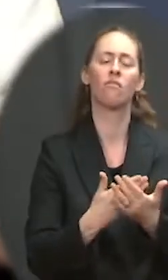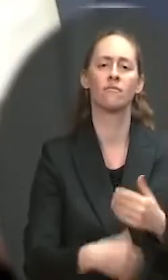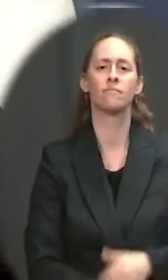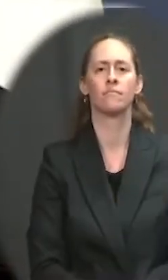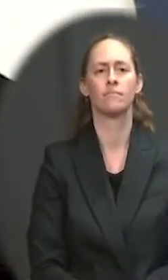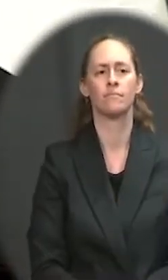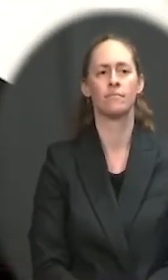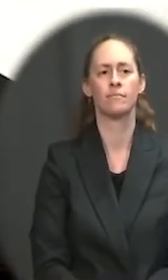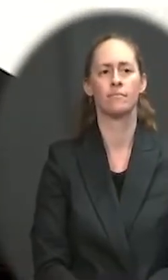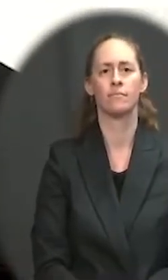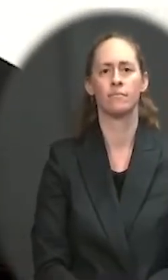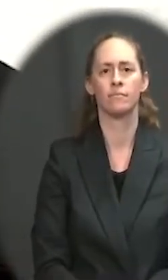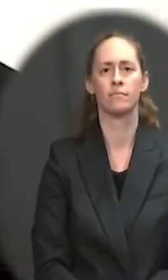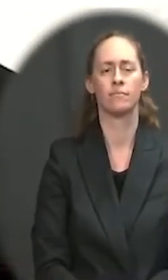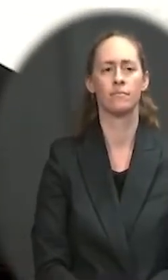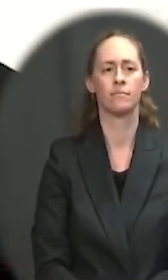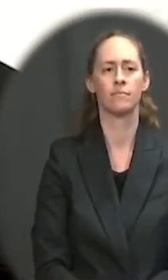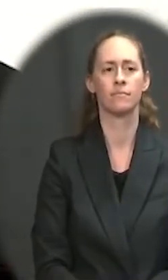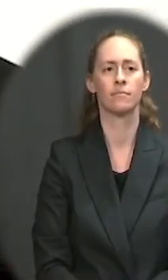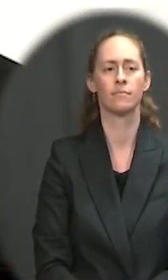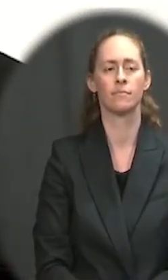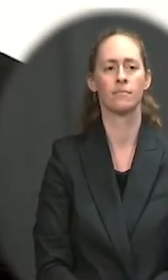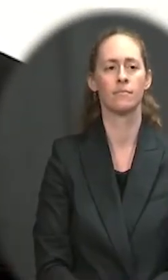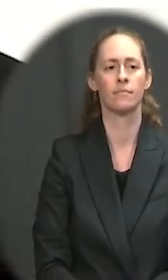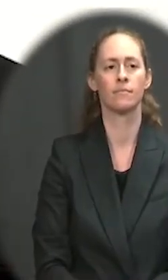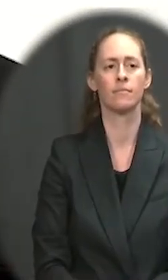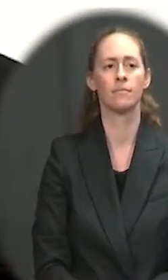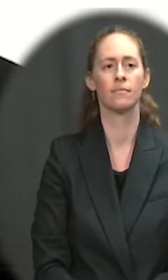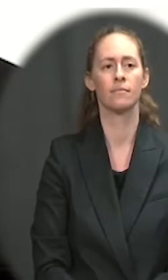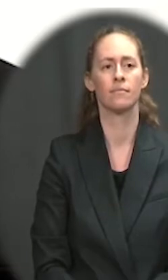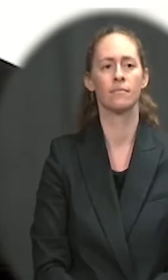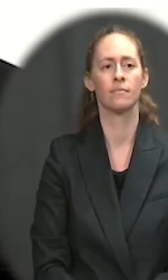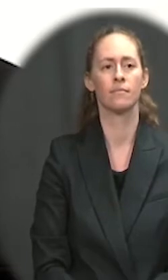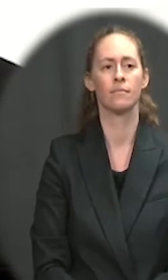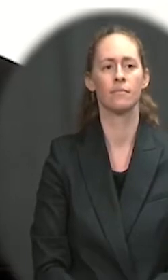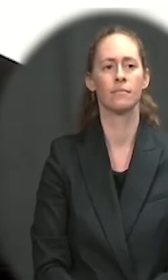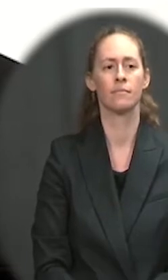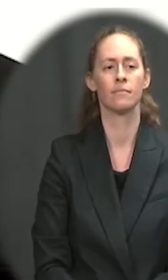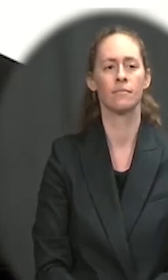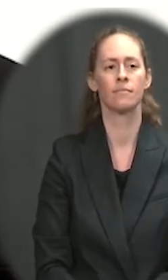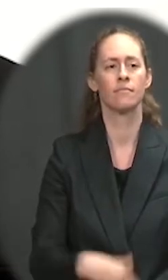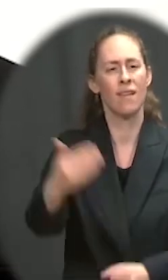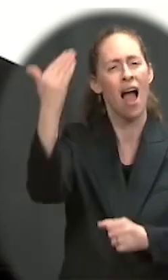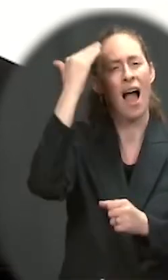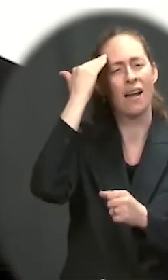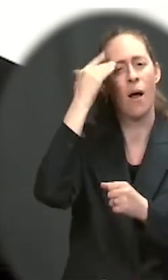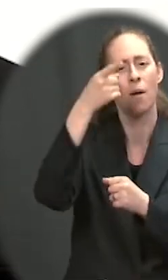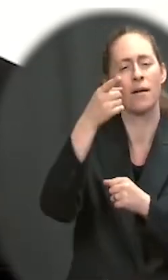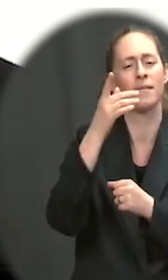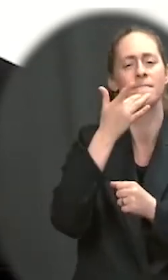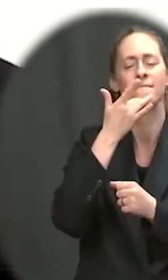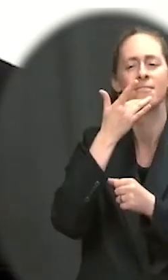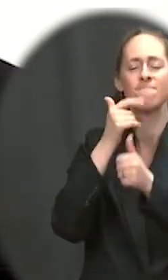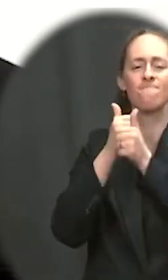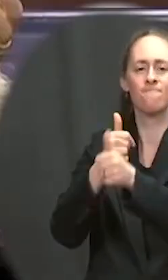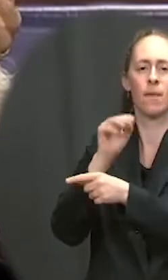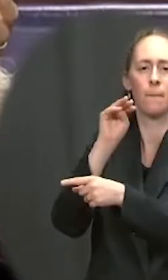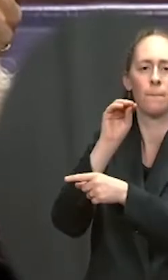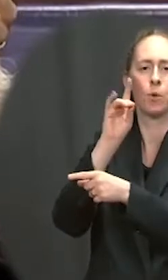I get that you sort of prefer the Moody's model over the Penn-Warton. I'm just curious if the White House is going to accept whatever CBO and JCT